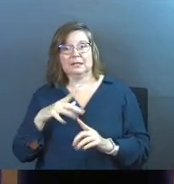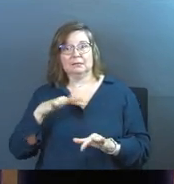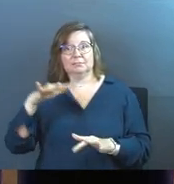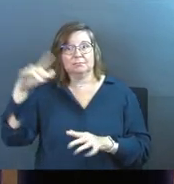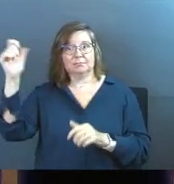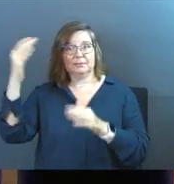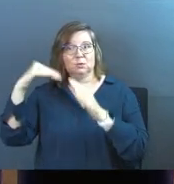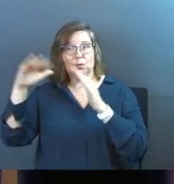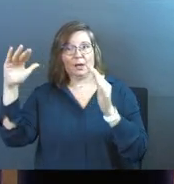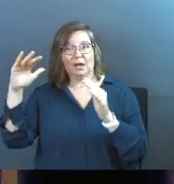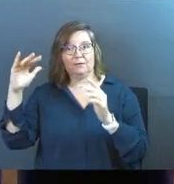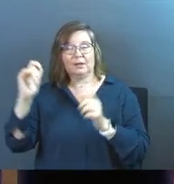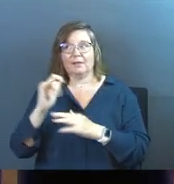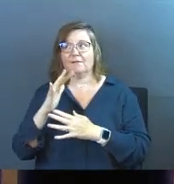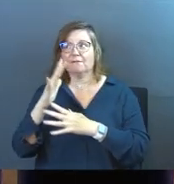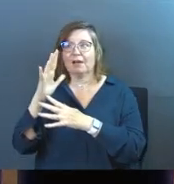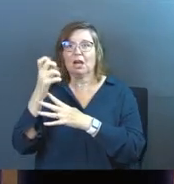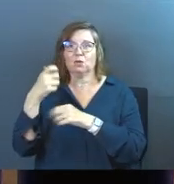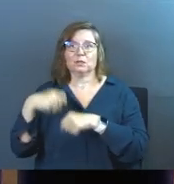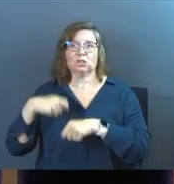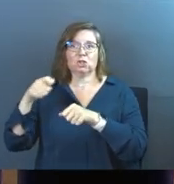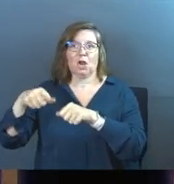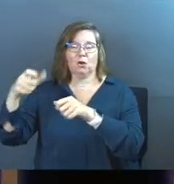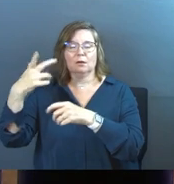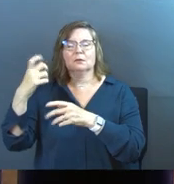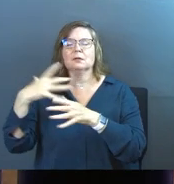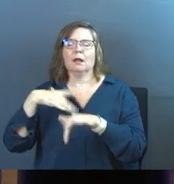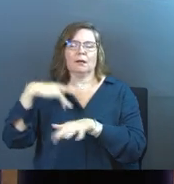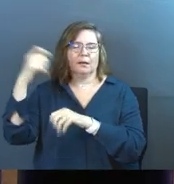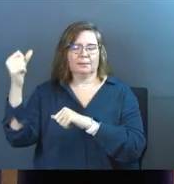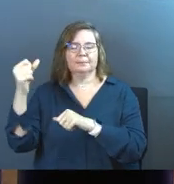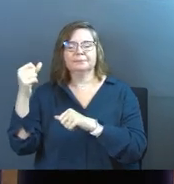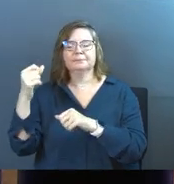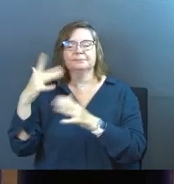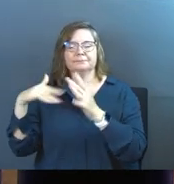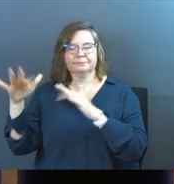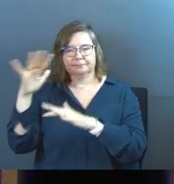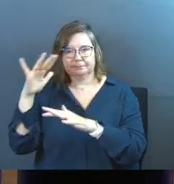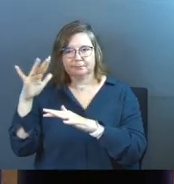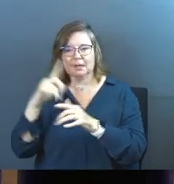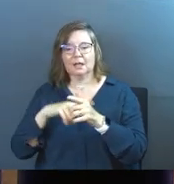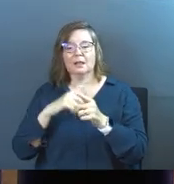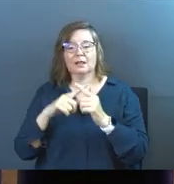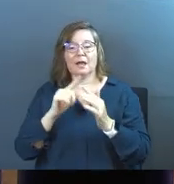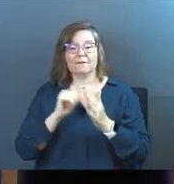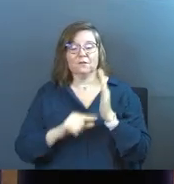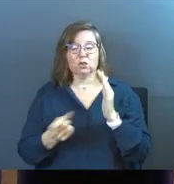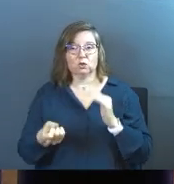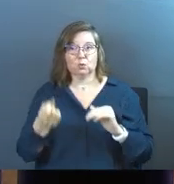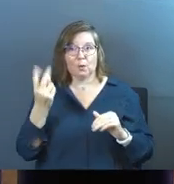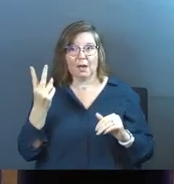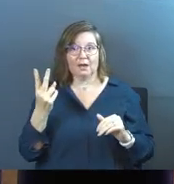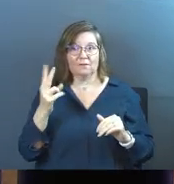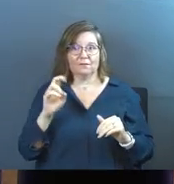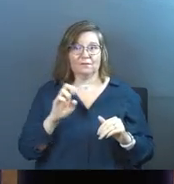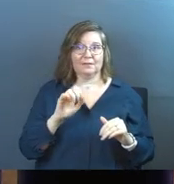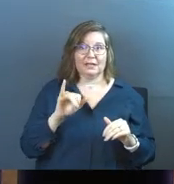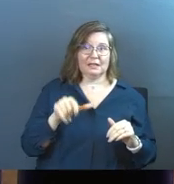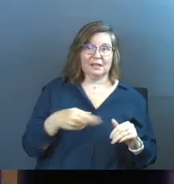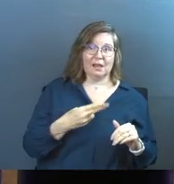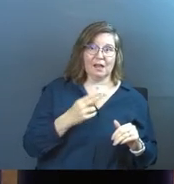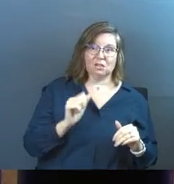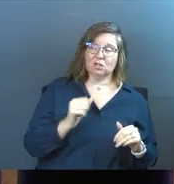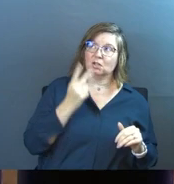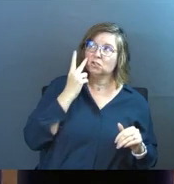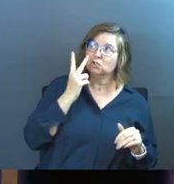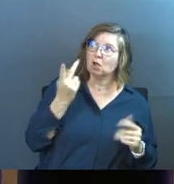up into heaven and there's a fiery chariot and a whirlwind and he's, he's taken up and all this kind of stuff. And then verse 12, Elisha saw